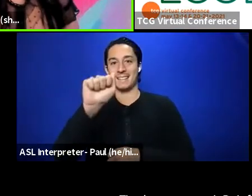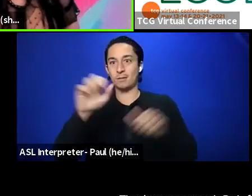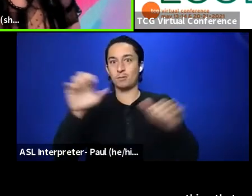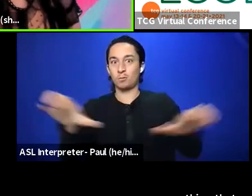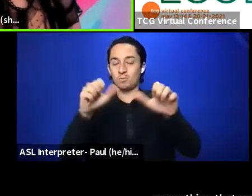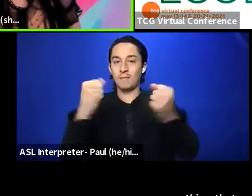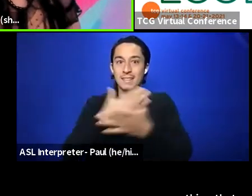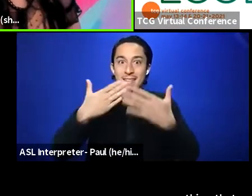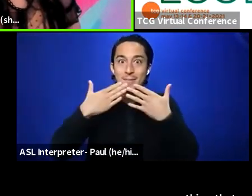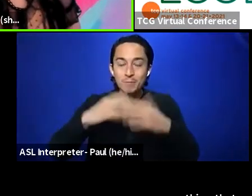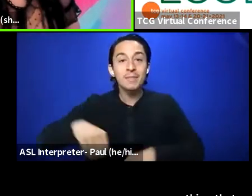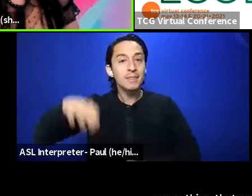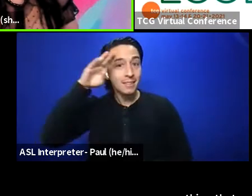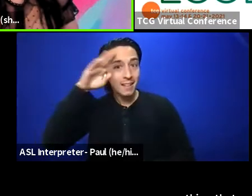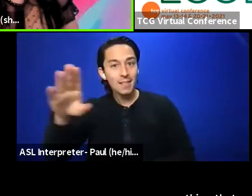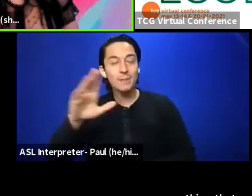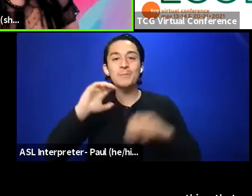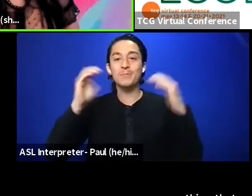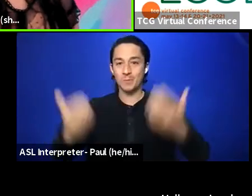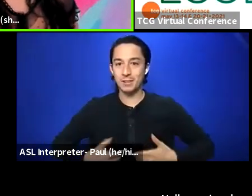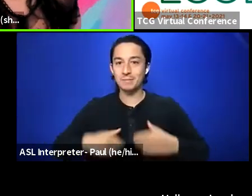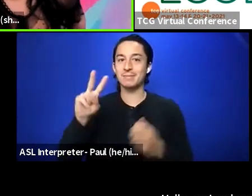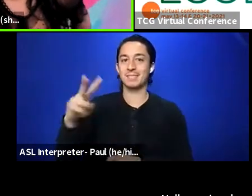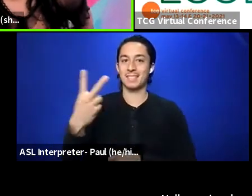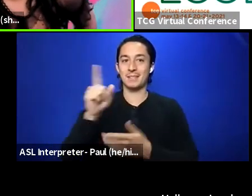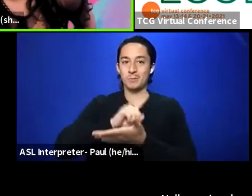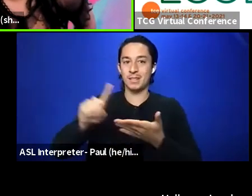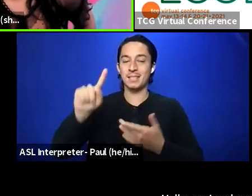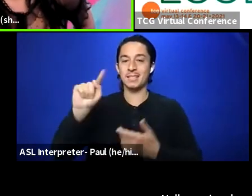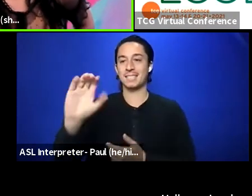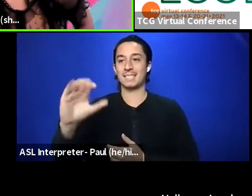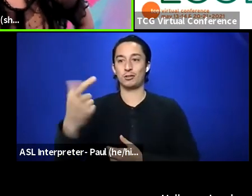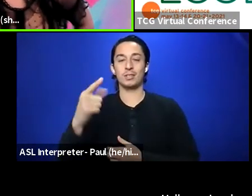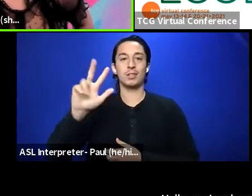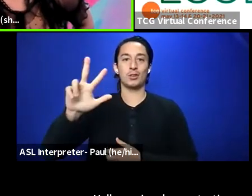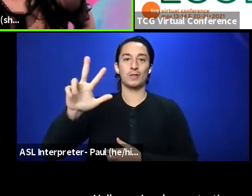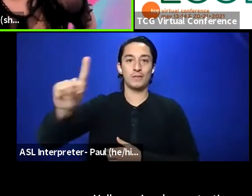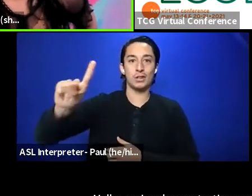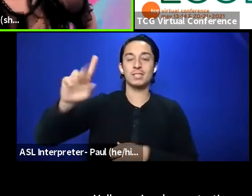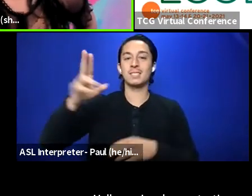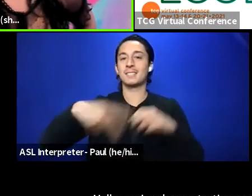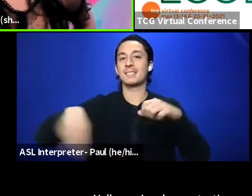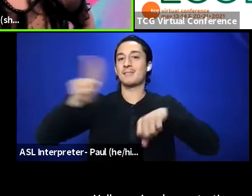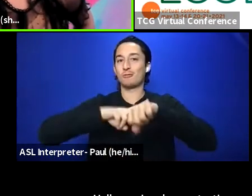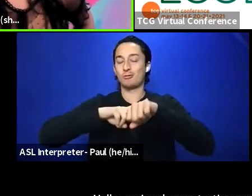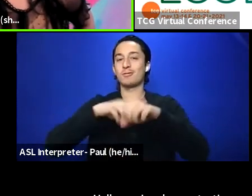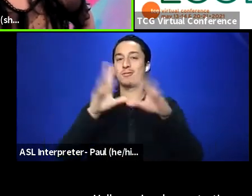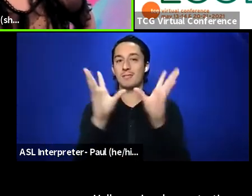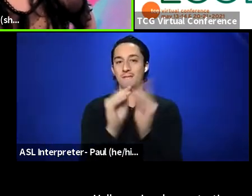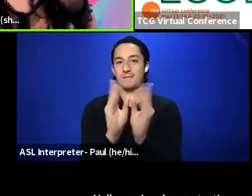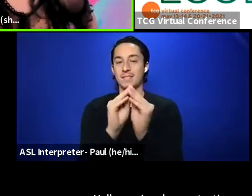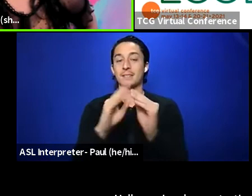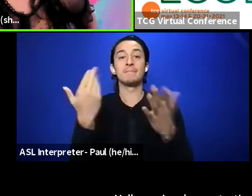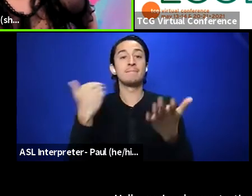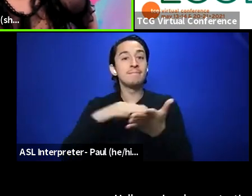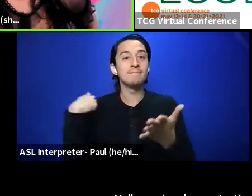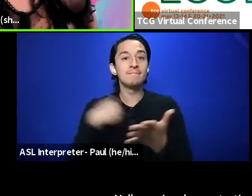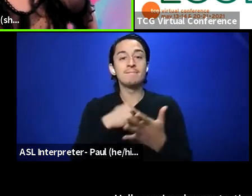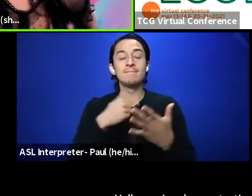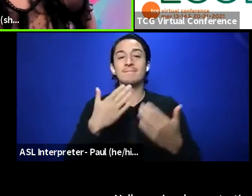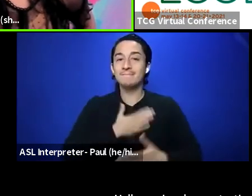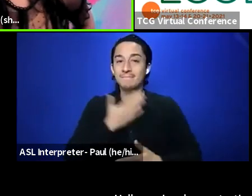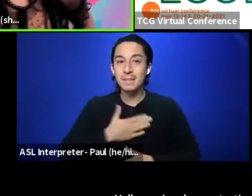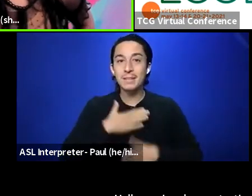Hello and welcome to the second week of TCG's 31st National Conference. Again, we are so glad that you are here.